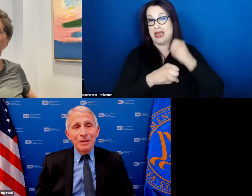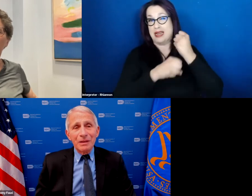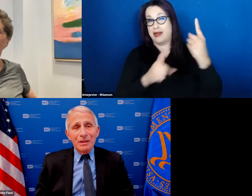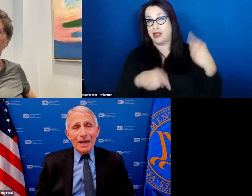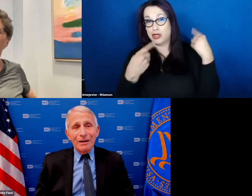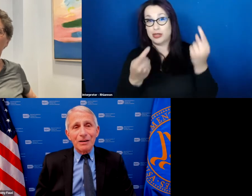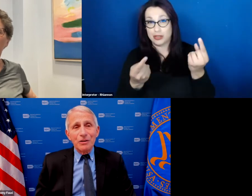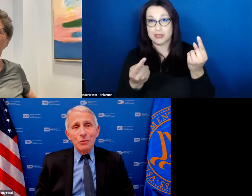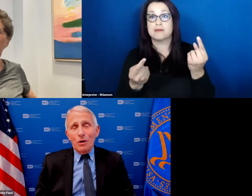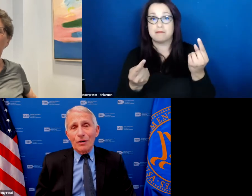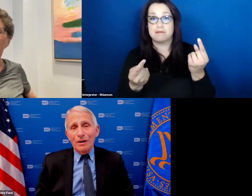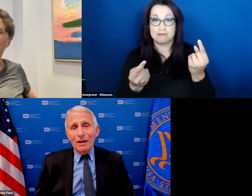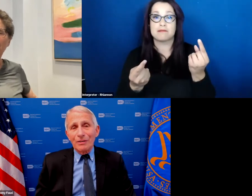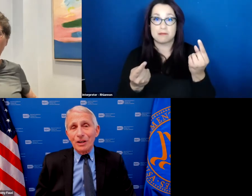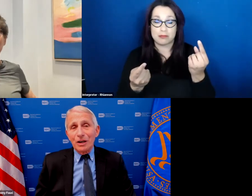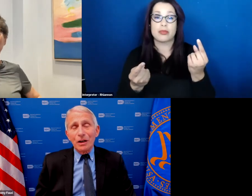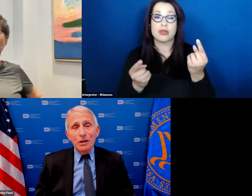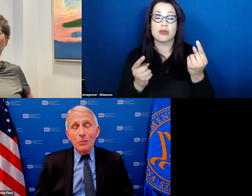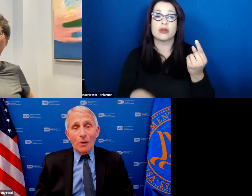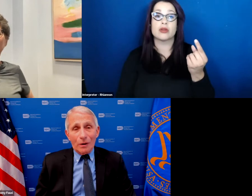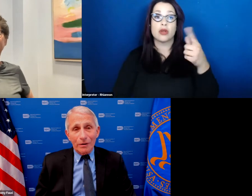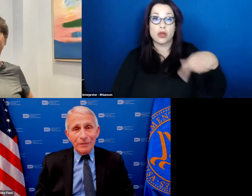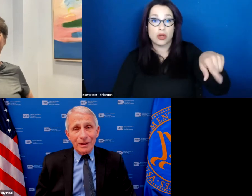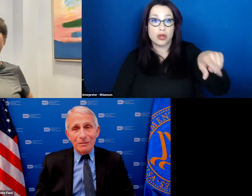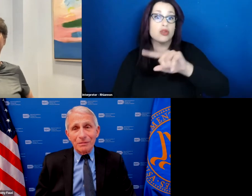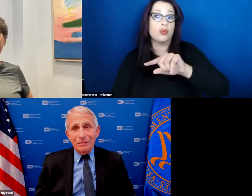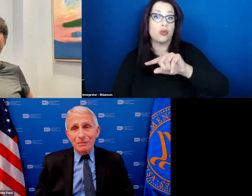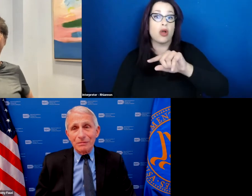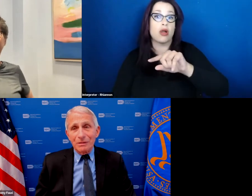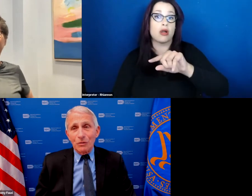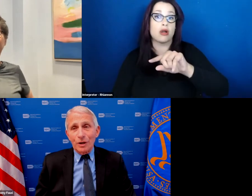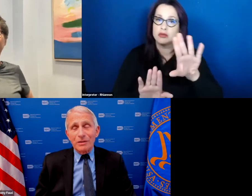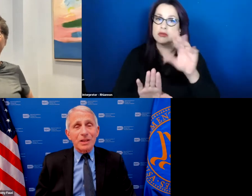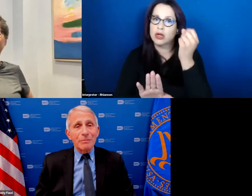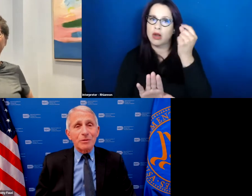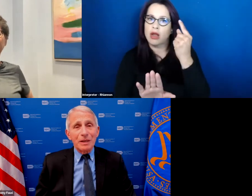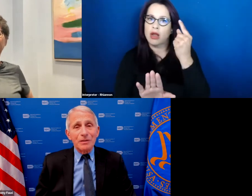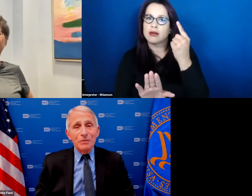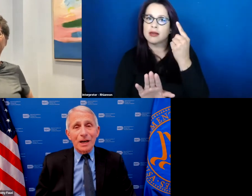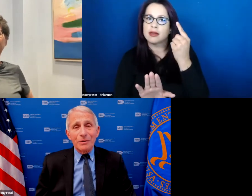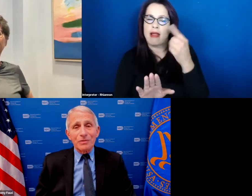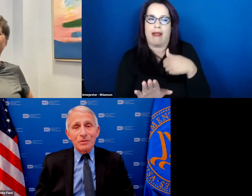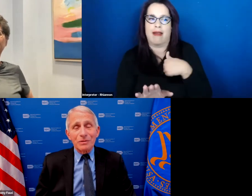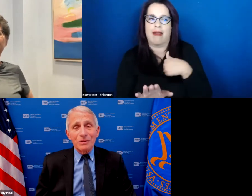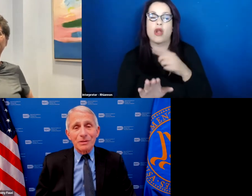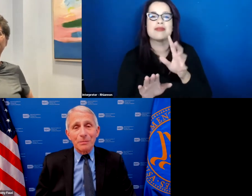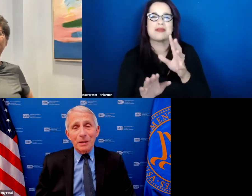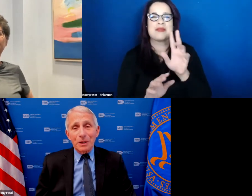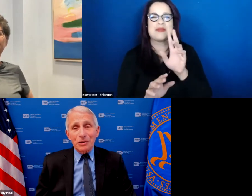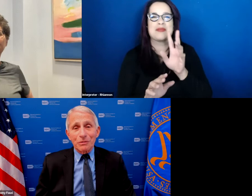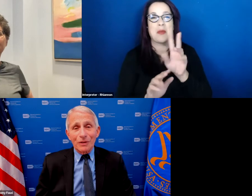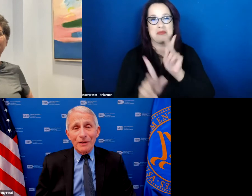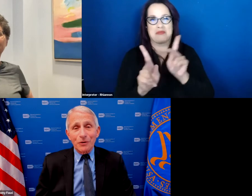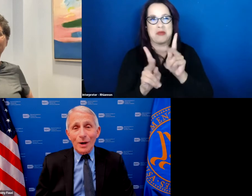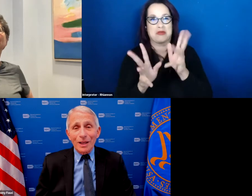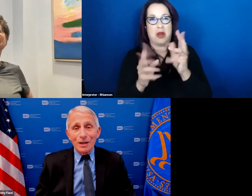that you are the younger you are and the audience that i'm speaking to now is in the big